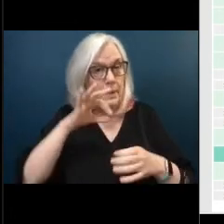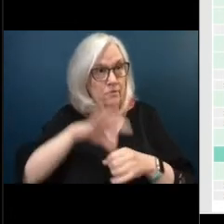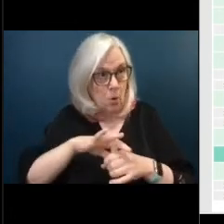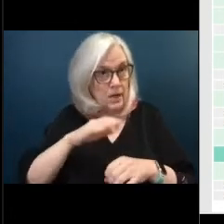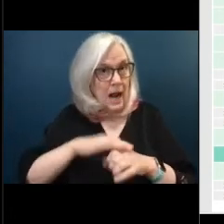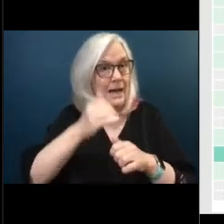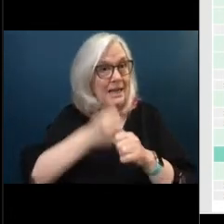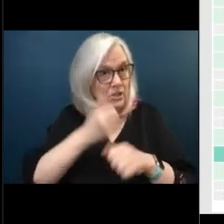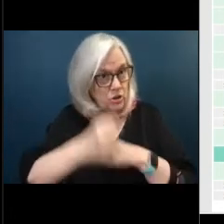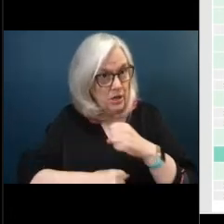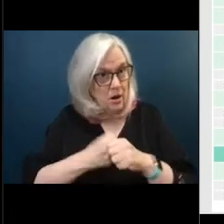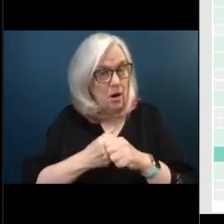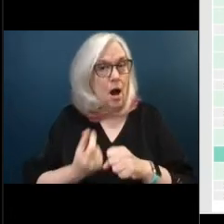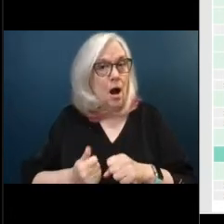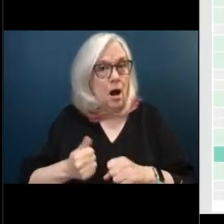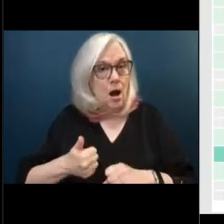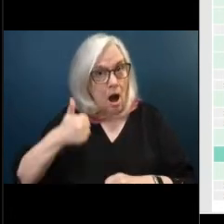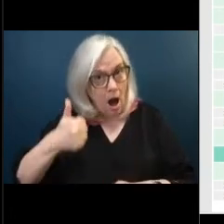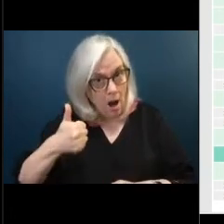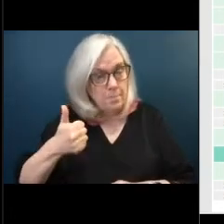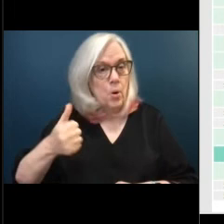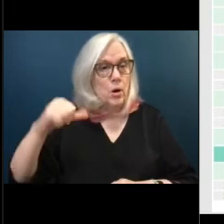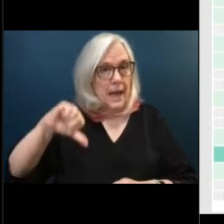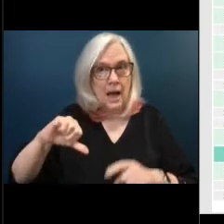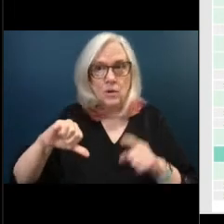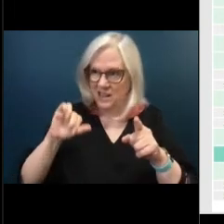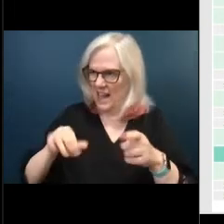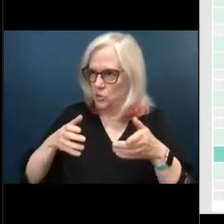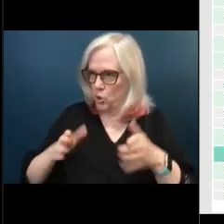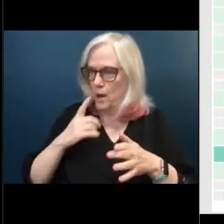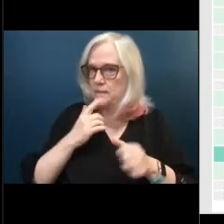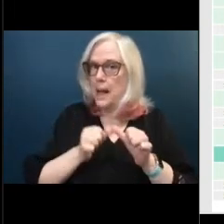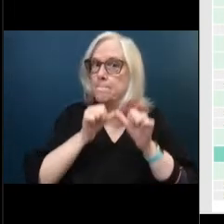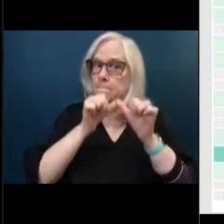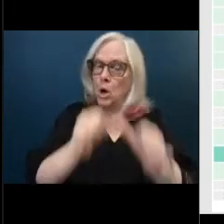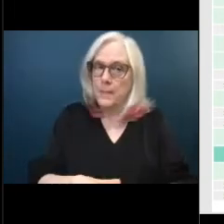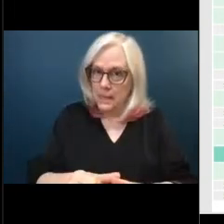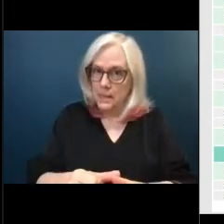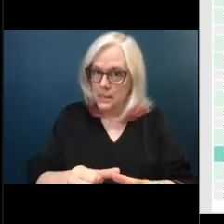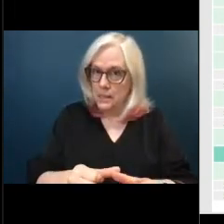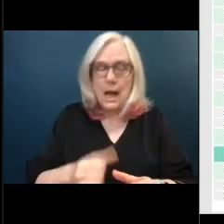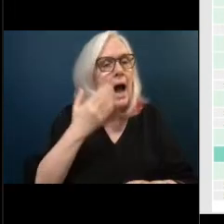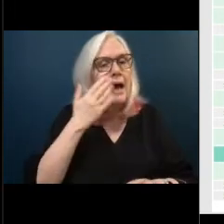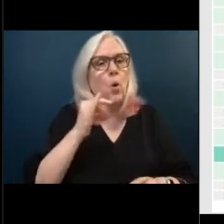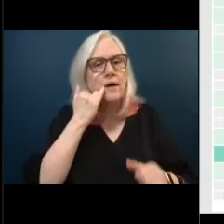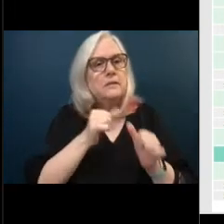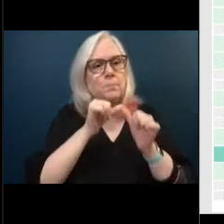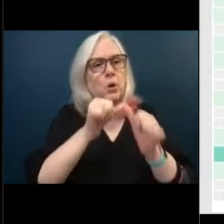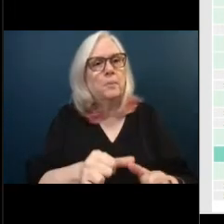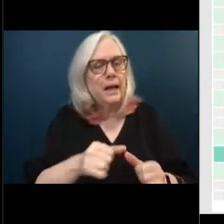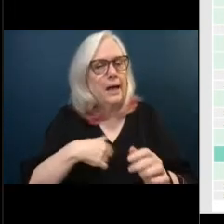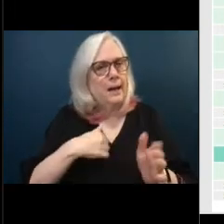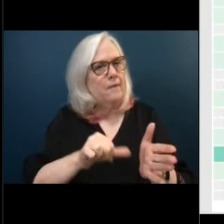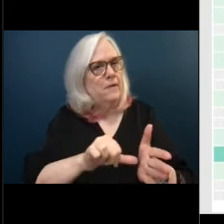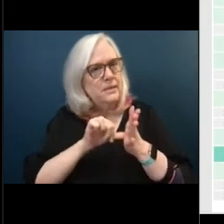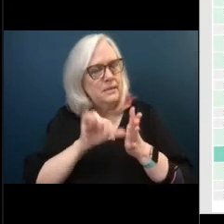is that your way of saying permanent well if i i don't know if it's permanent i'm just pointing out that it's as